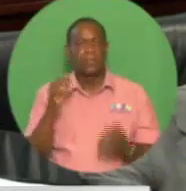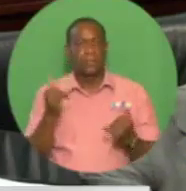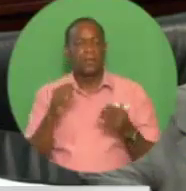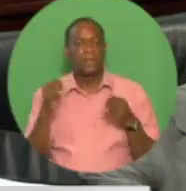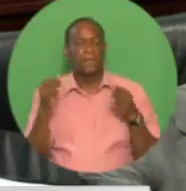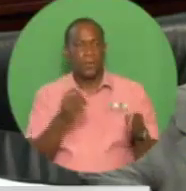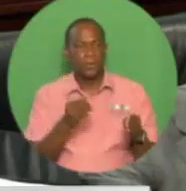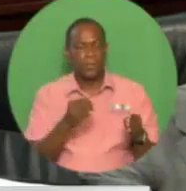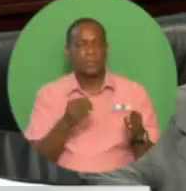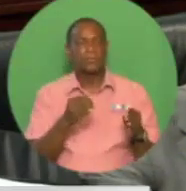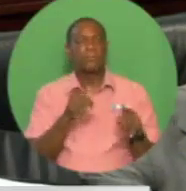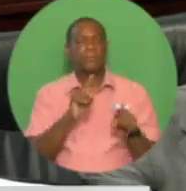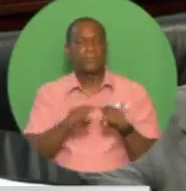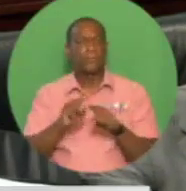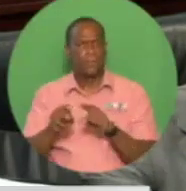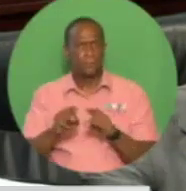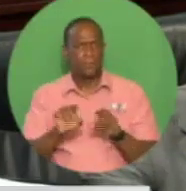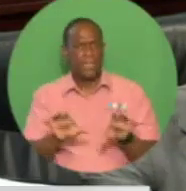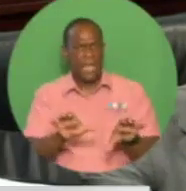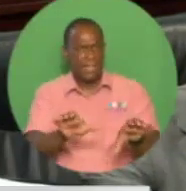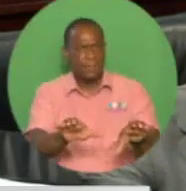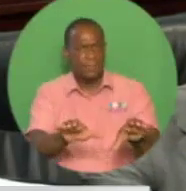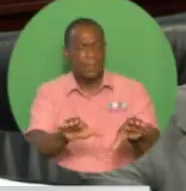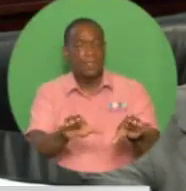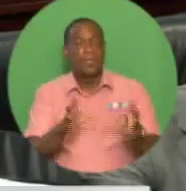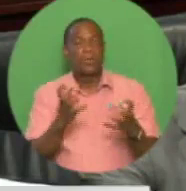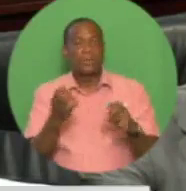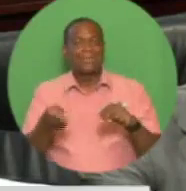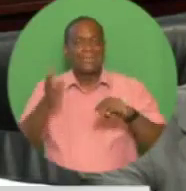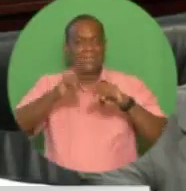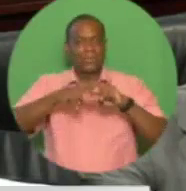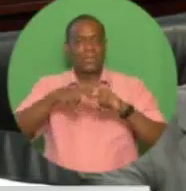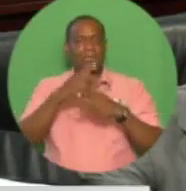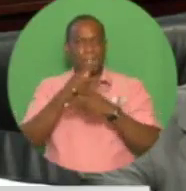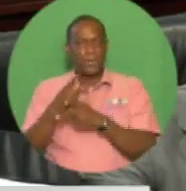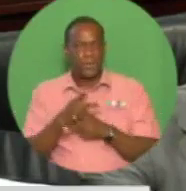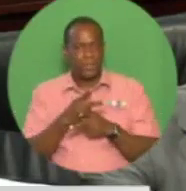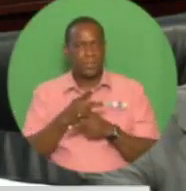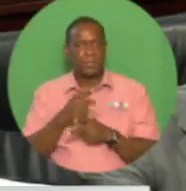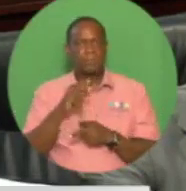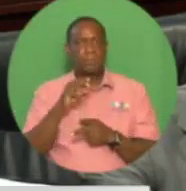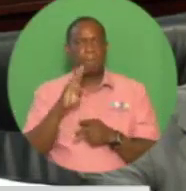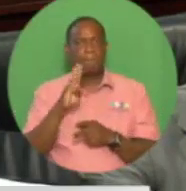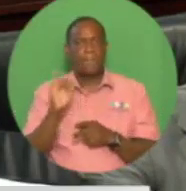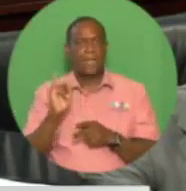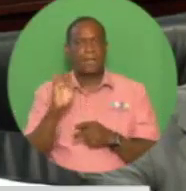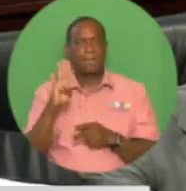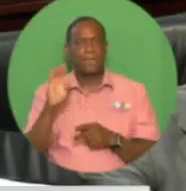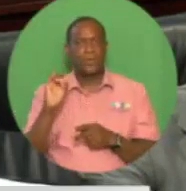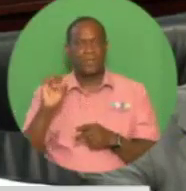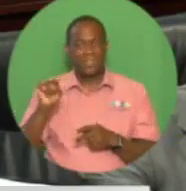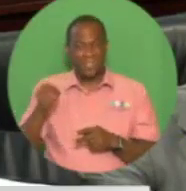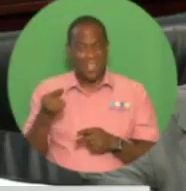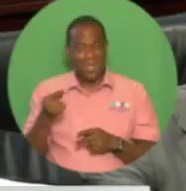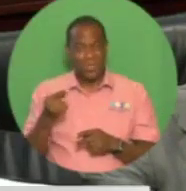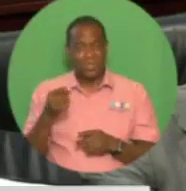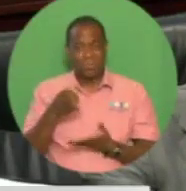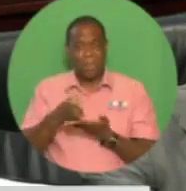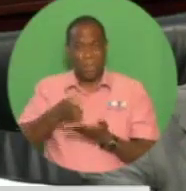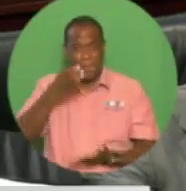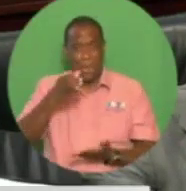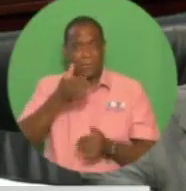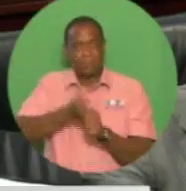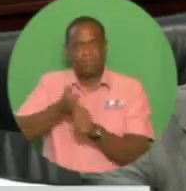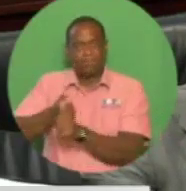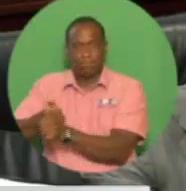boost its current production level of 40,000 barrels per day, the foreign exchange earnings of which would be down to the benefit of the citizens of this